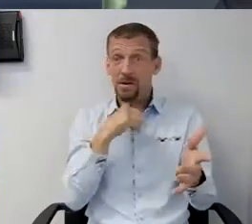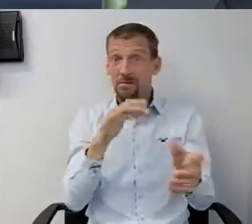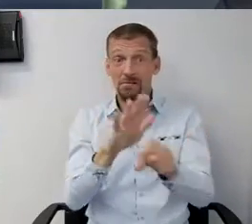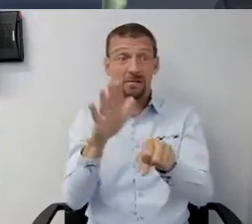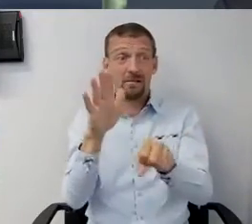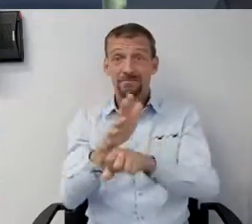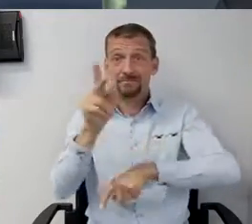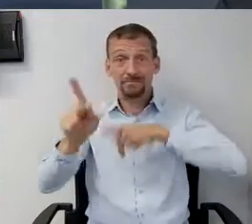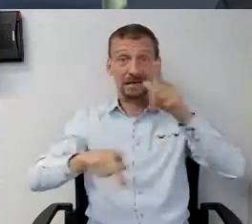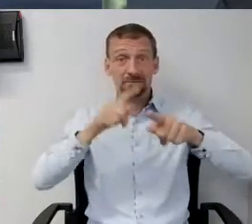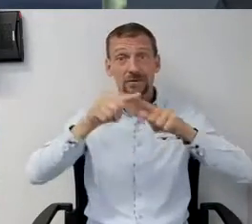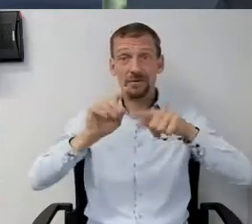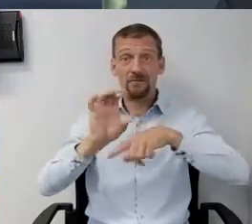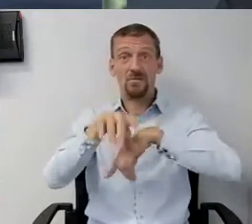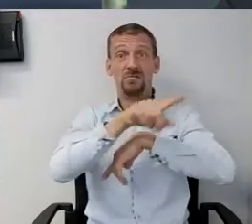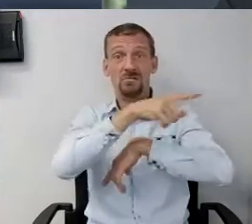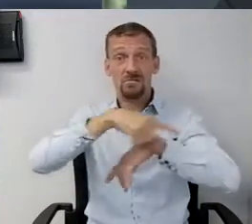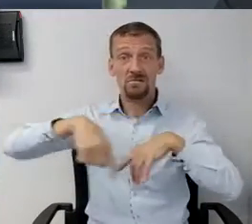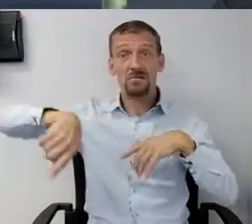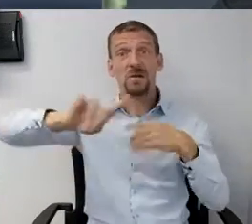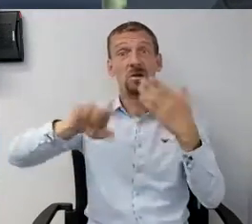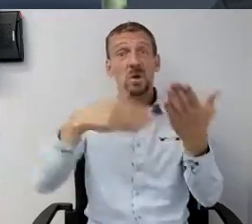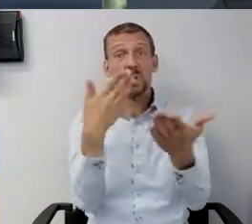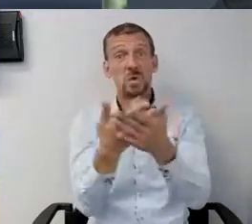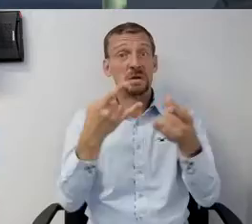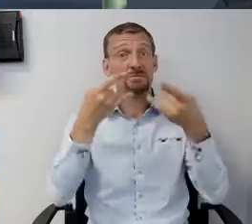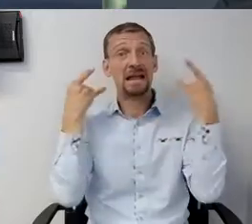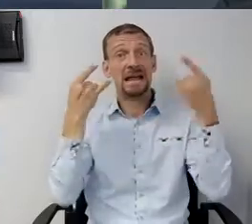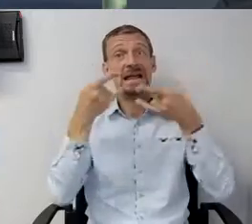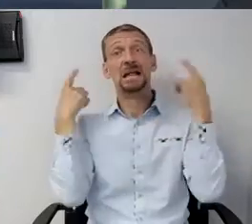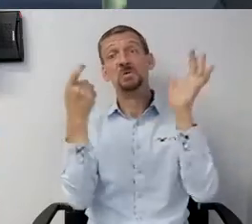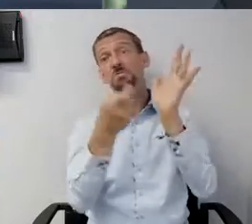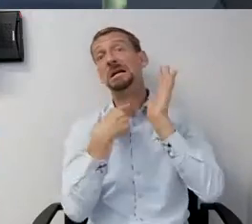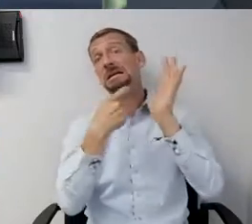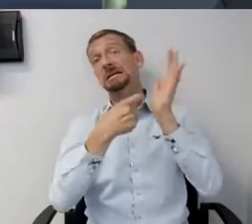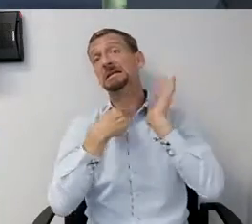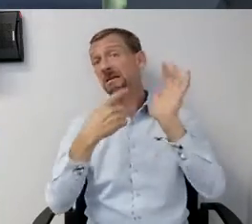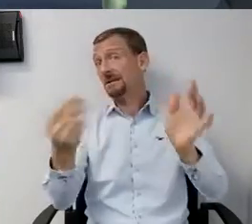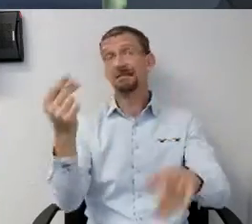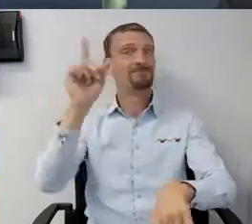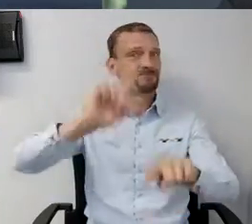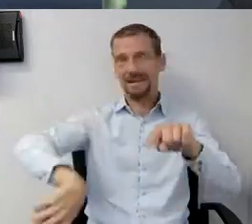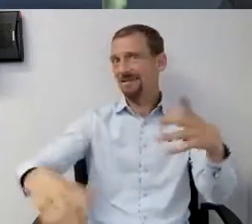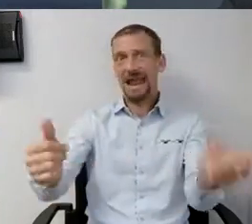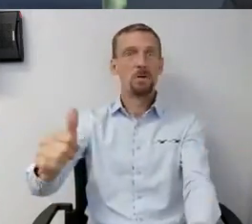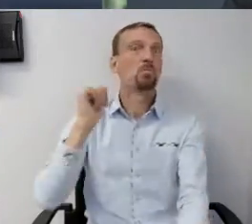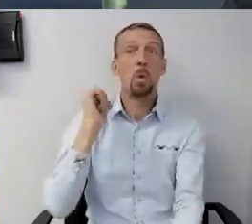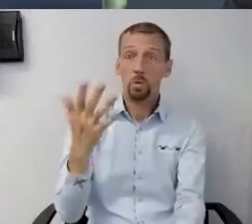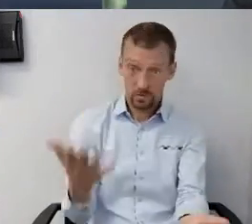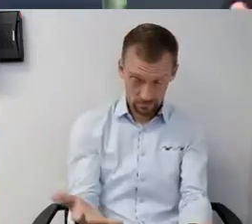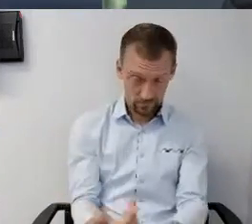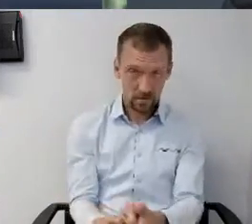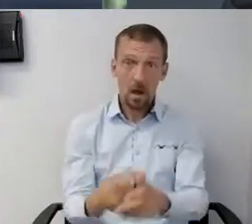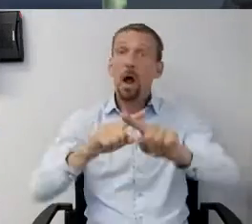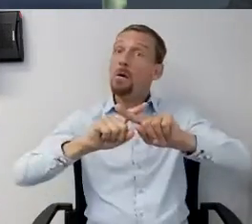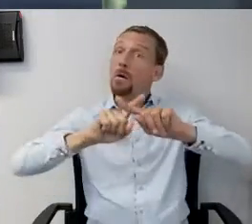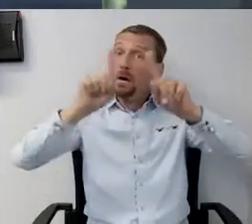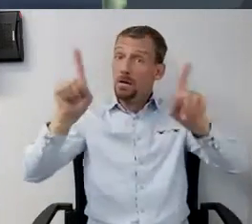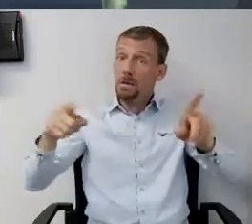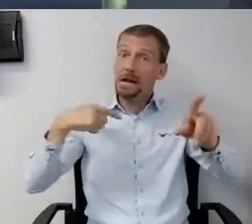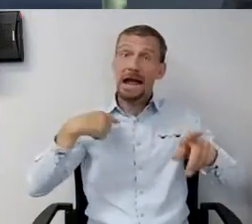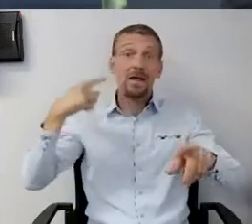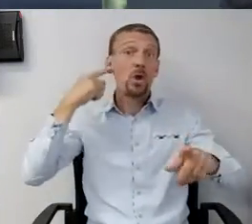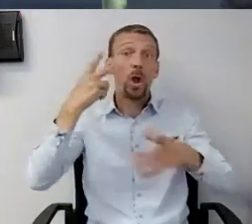resources to enforce this new mask mandate and they're not going to do it. Now, that said, I have